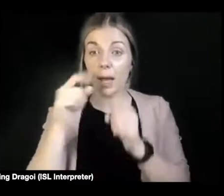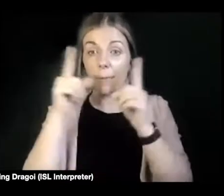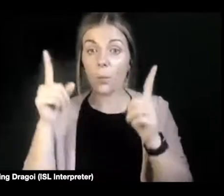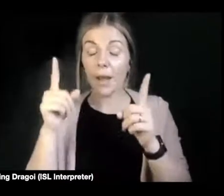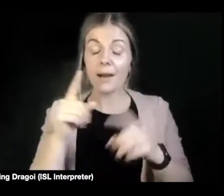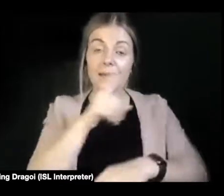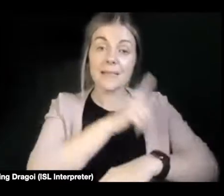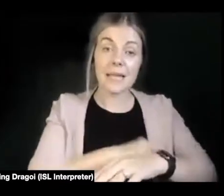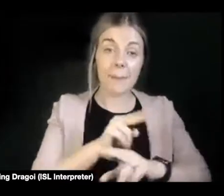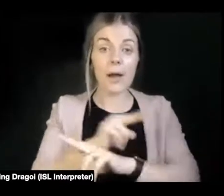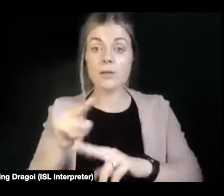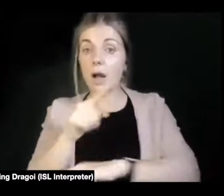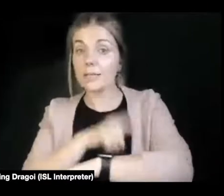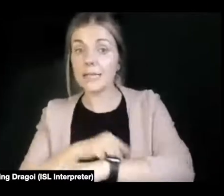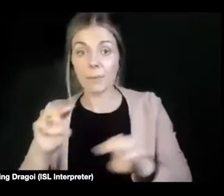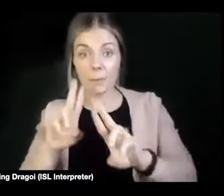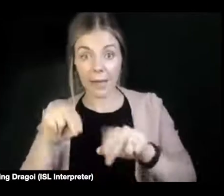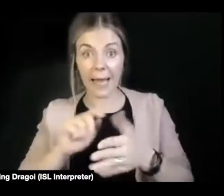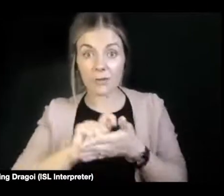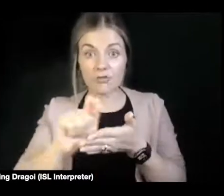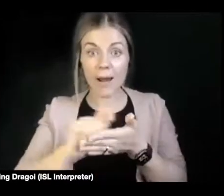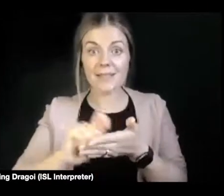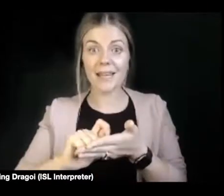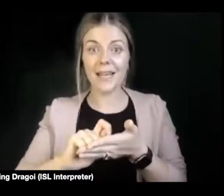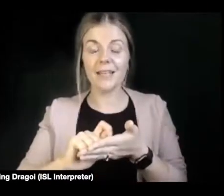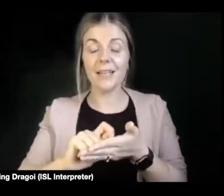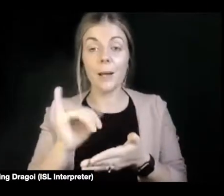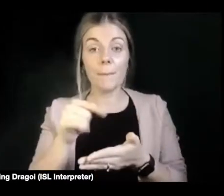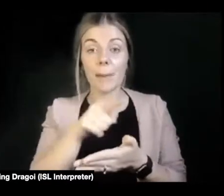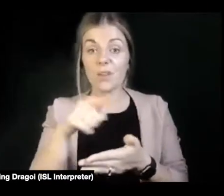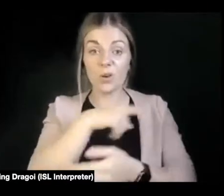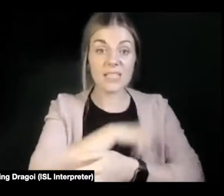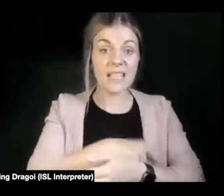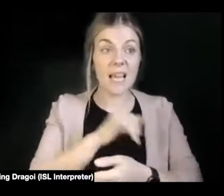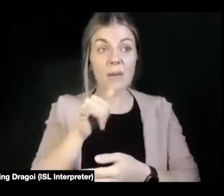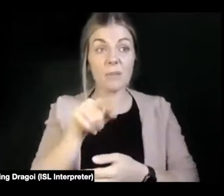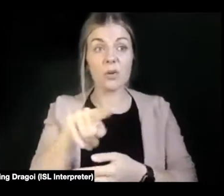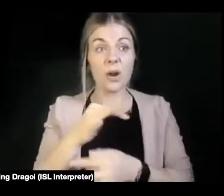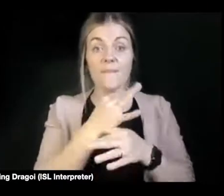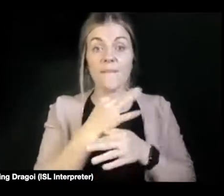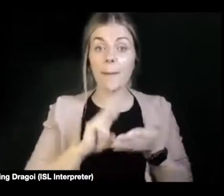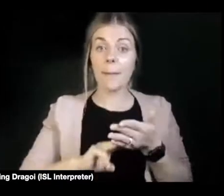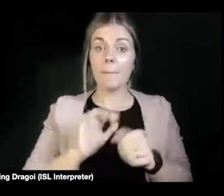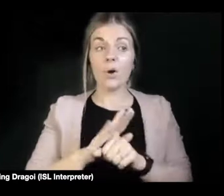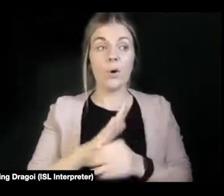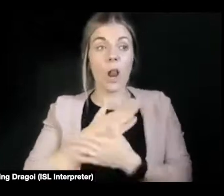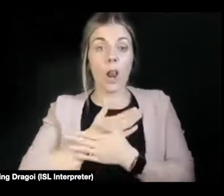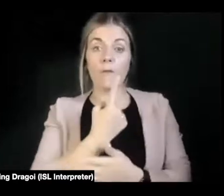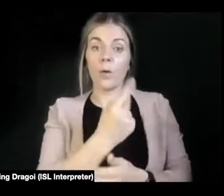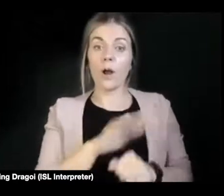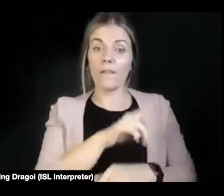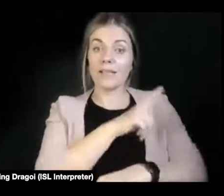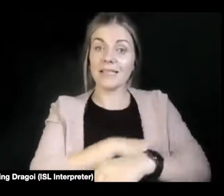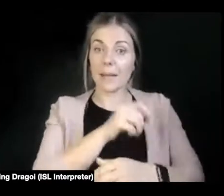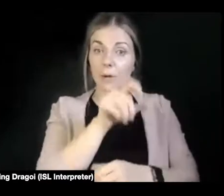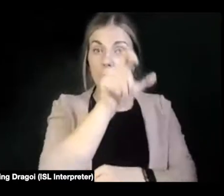in and ask for advice. You know, it might be that you're a disabled person. It might be that you're a family member or loved one of a disabled